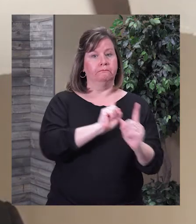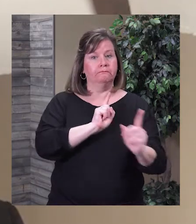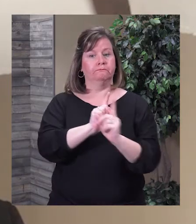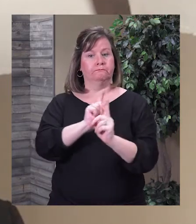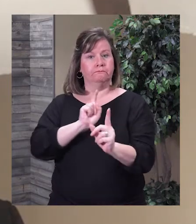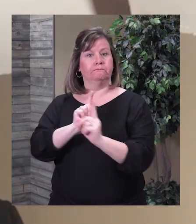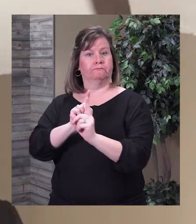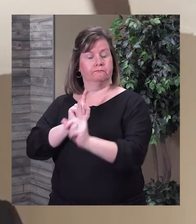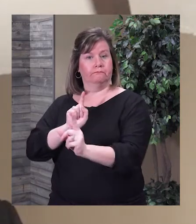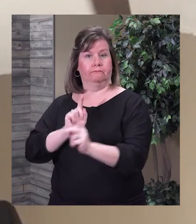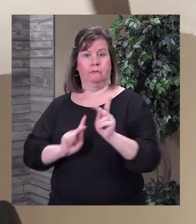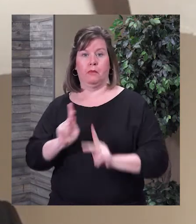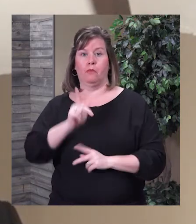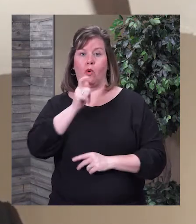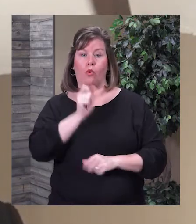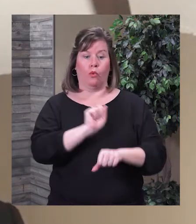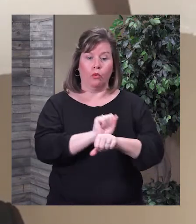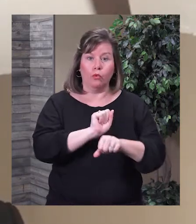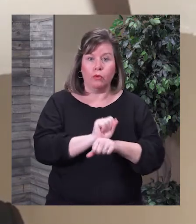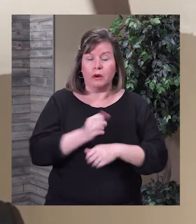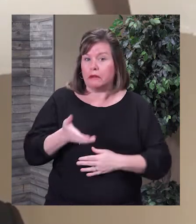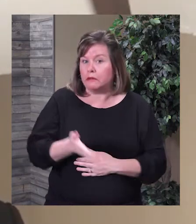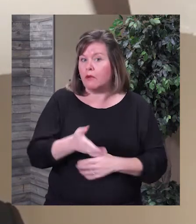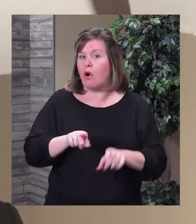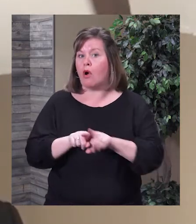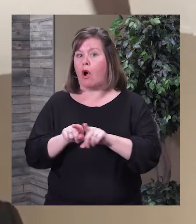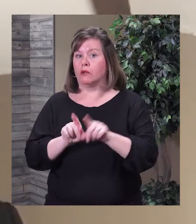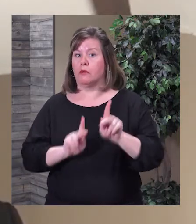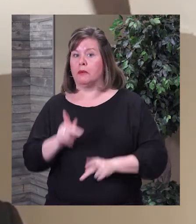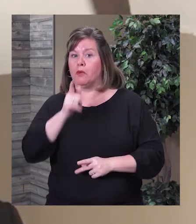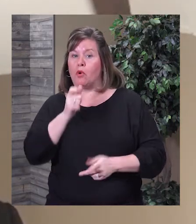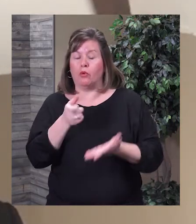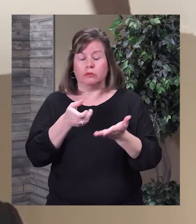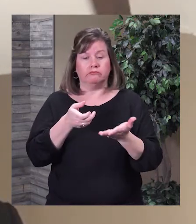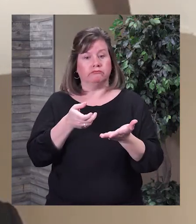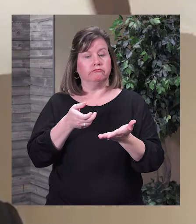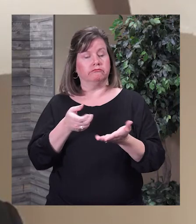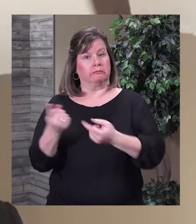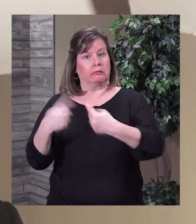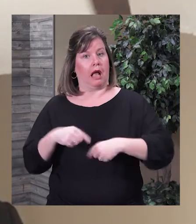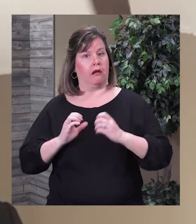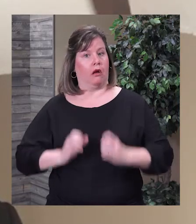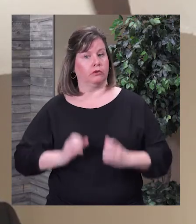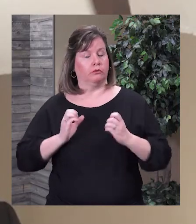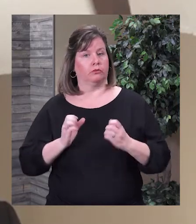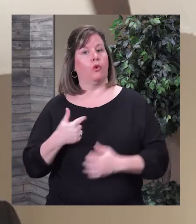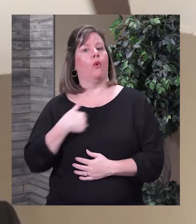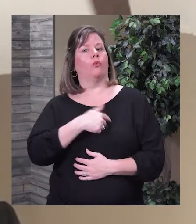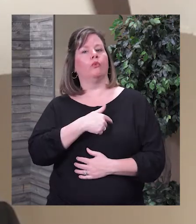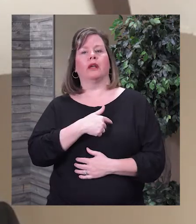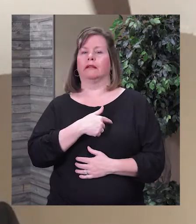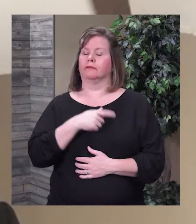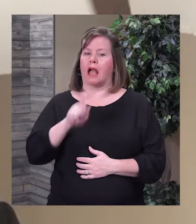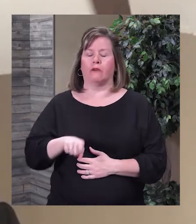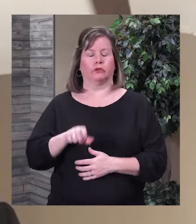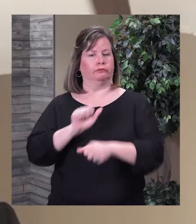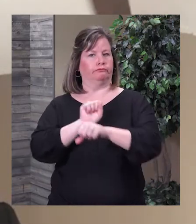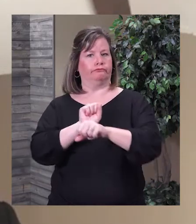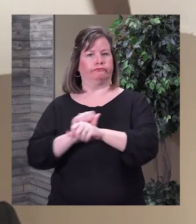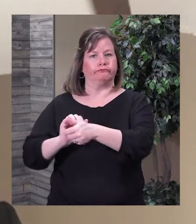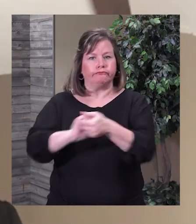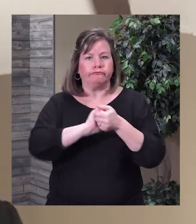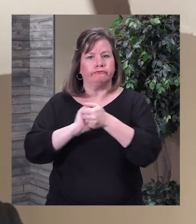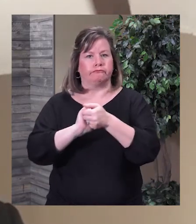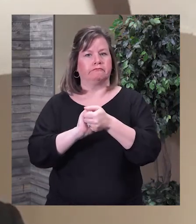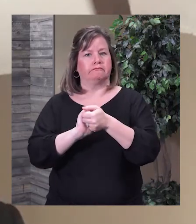customers so the risk of transmission is as low as possible in that work environment? We all have to work together to get this done